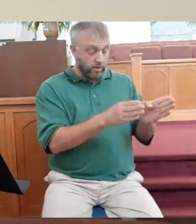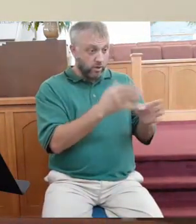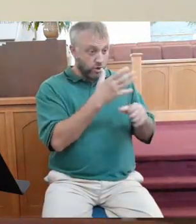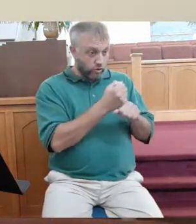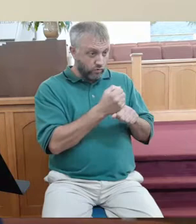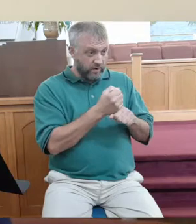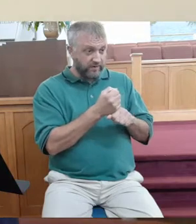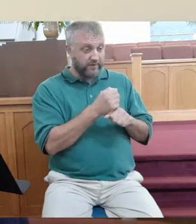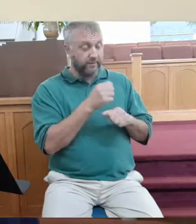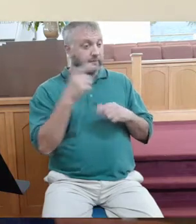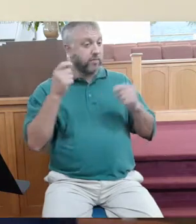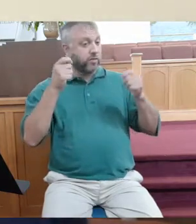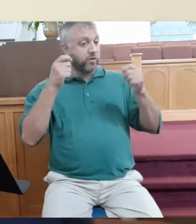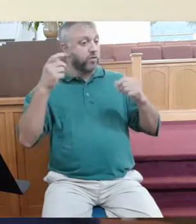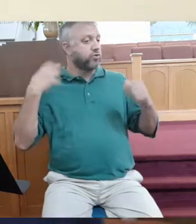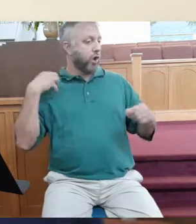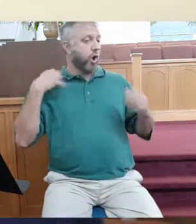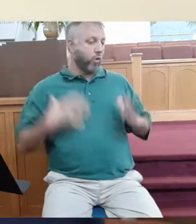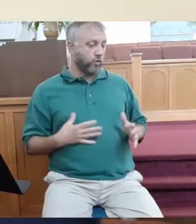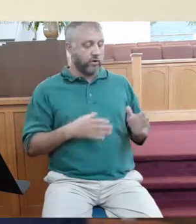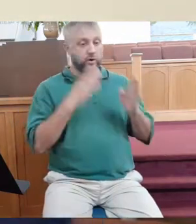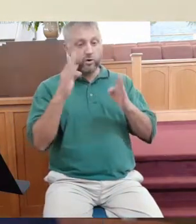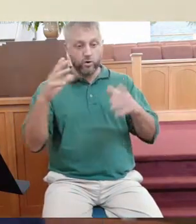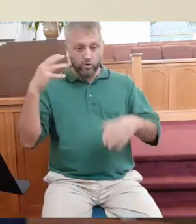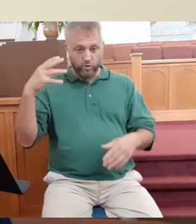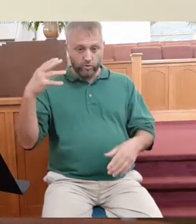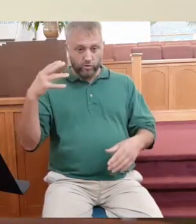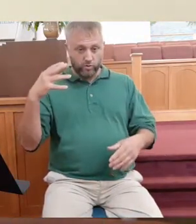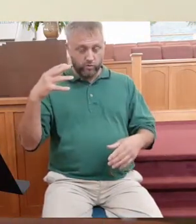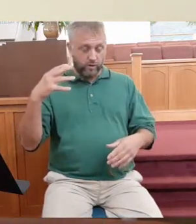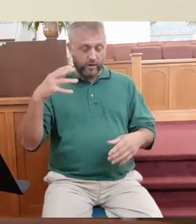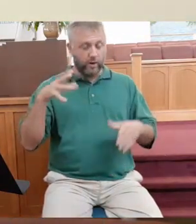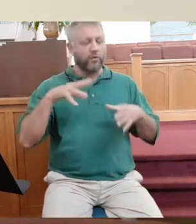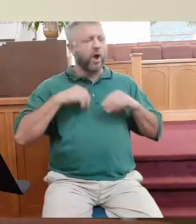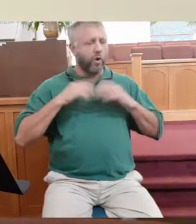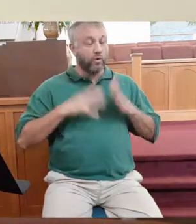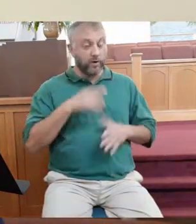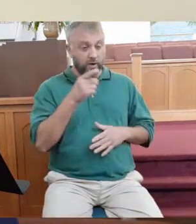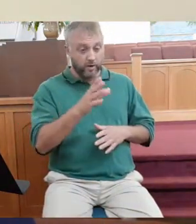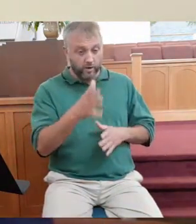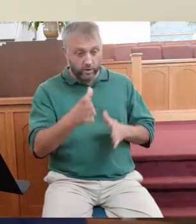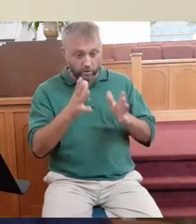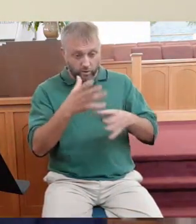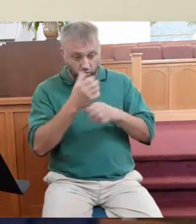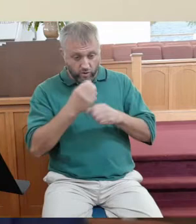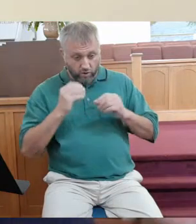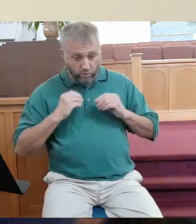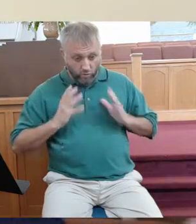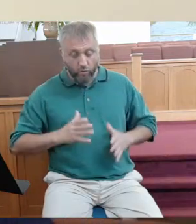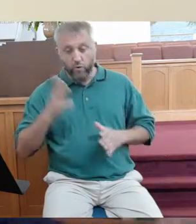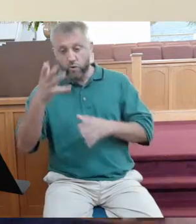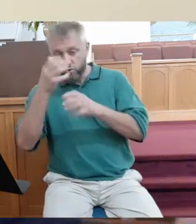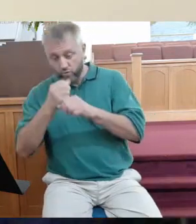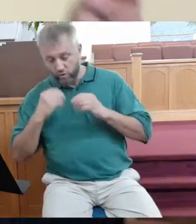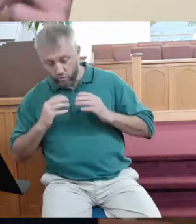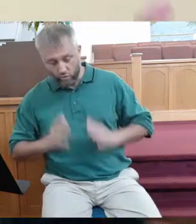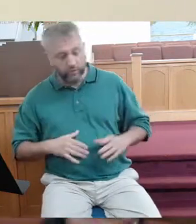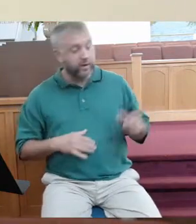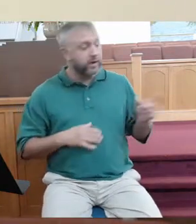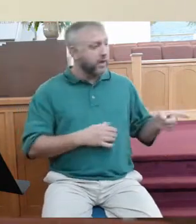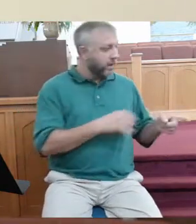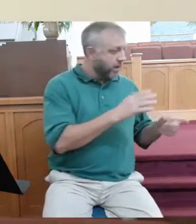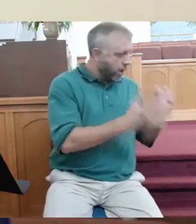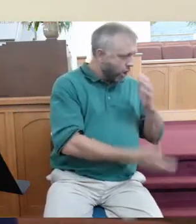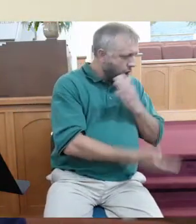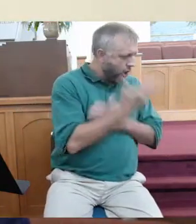landowner. One group trusted that my work will result in this much money. The other group resulted in, or